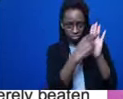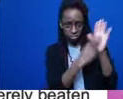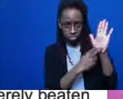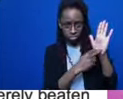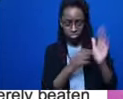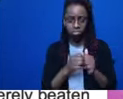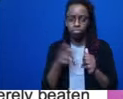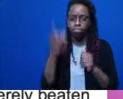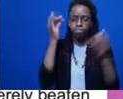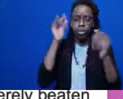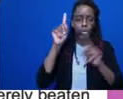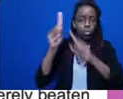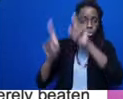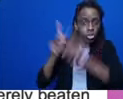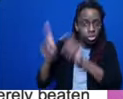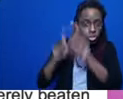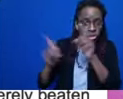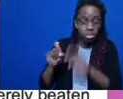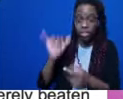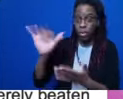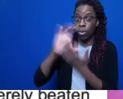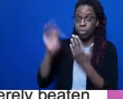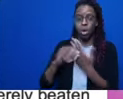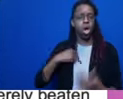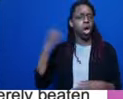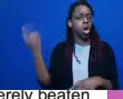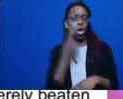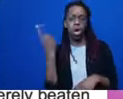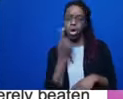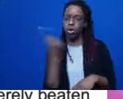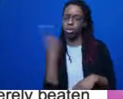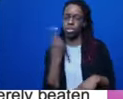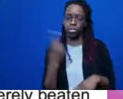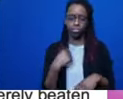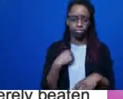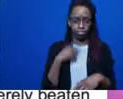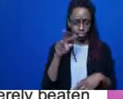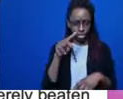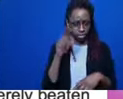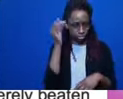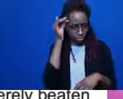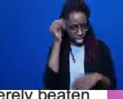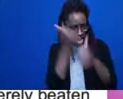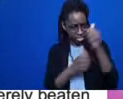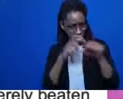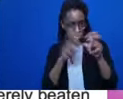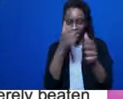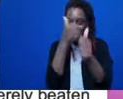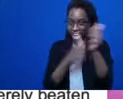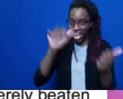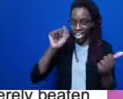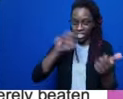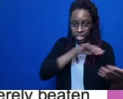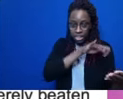always, and I ask this every time, for every case study that I offer people to think about, is